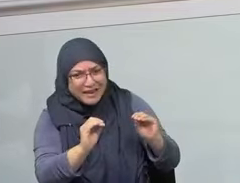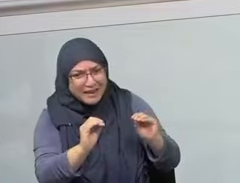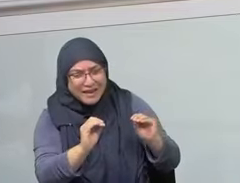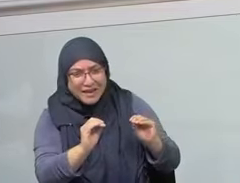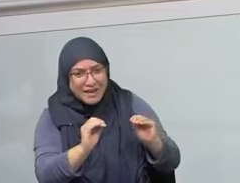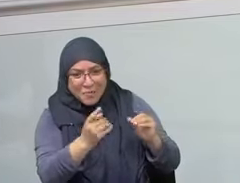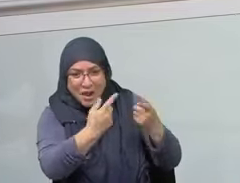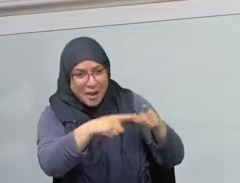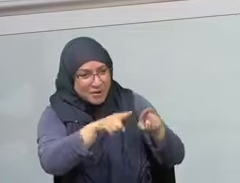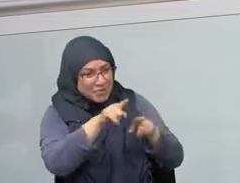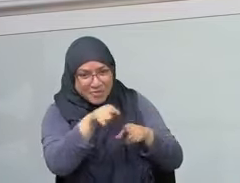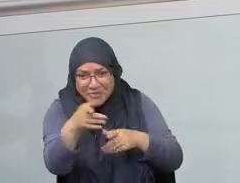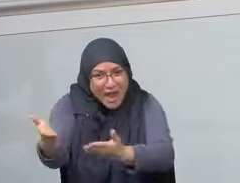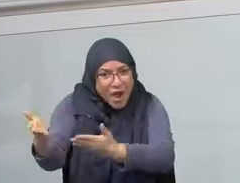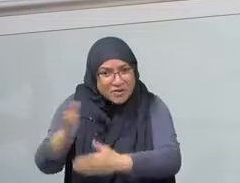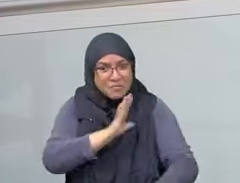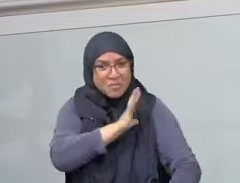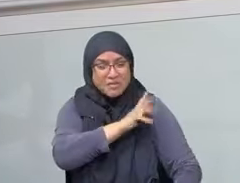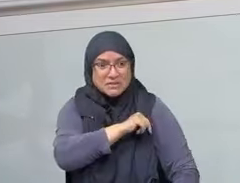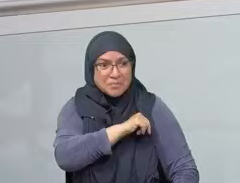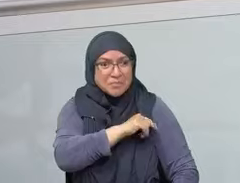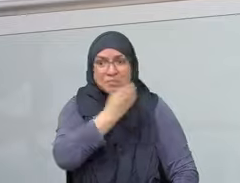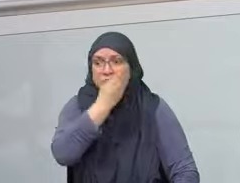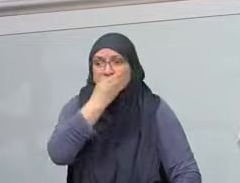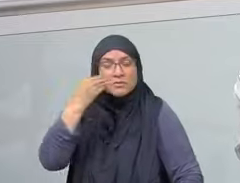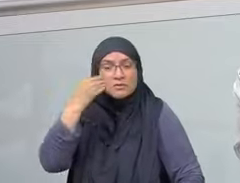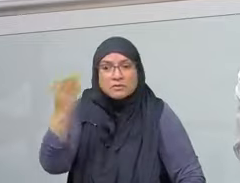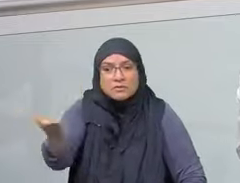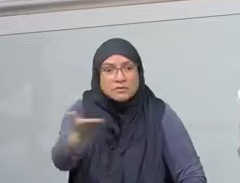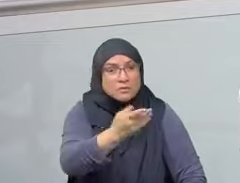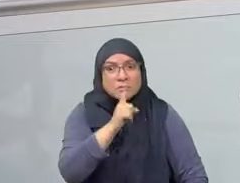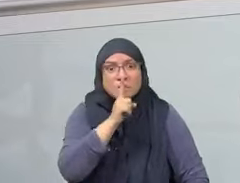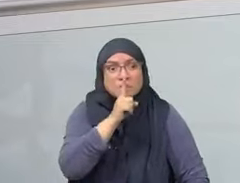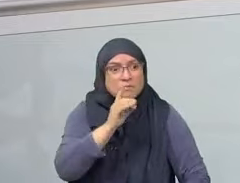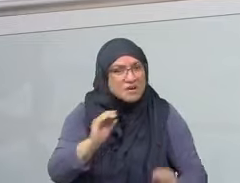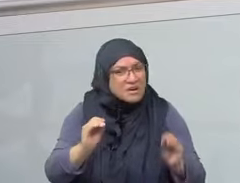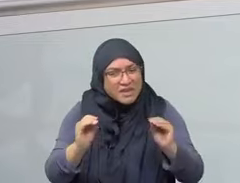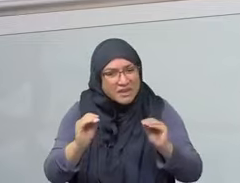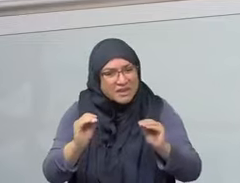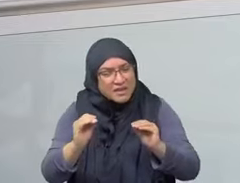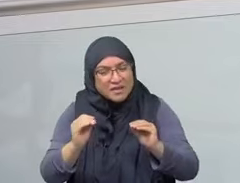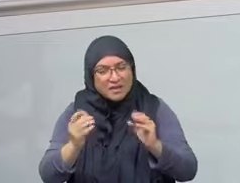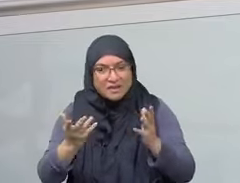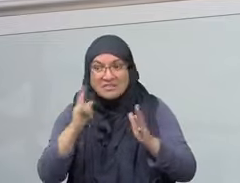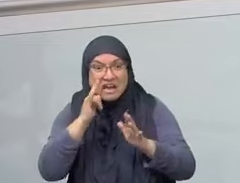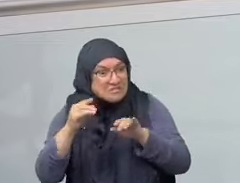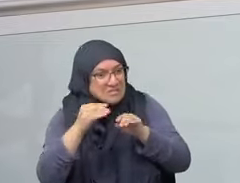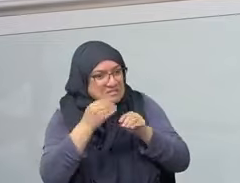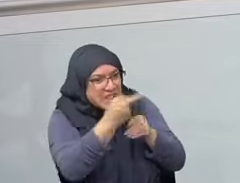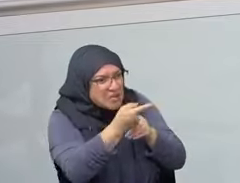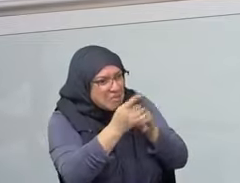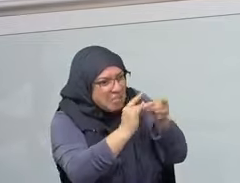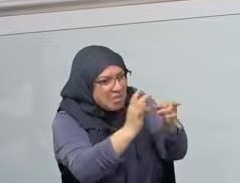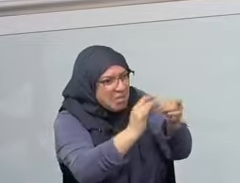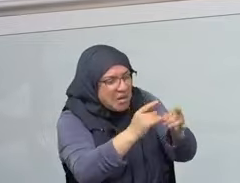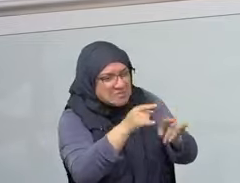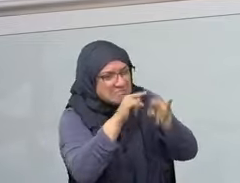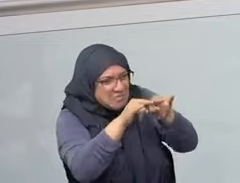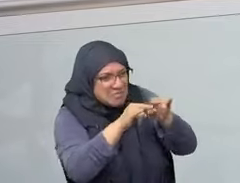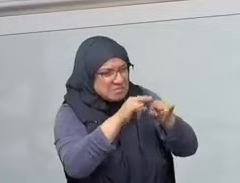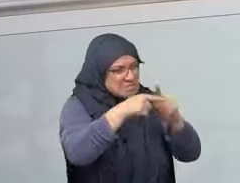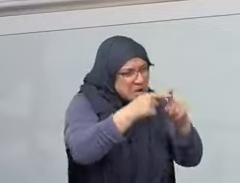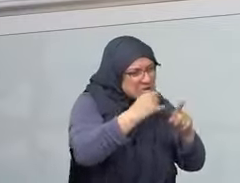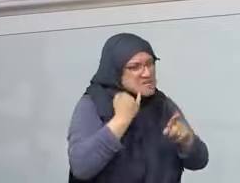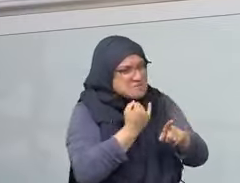But this is for us. You read the surahs in the Quran where Allah talks about al-Aqsa and talks about